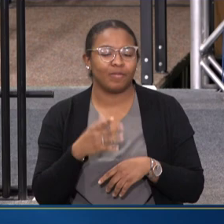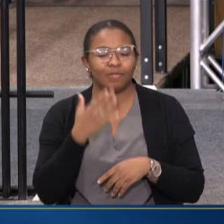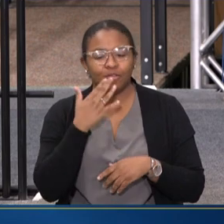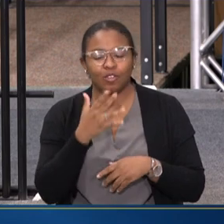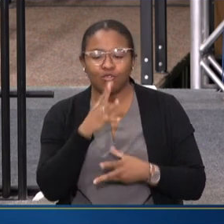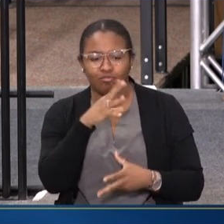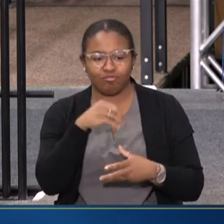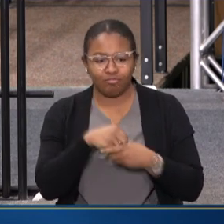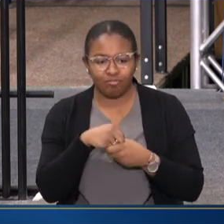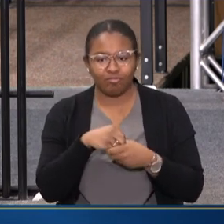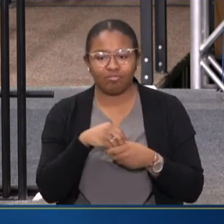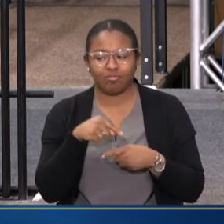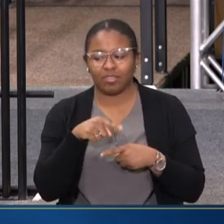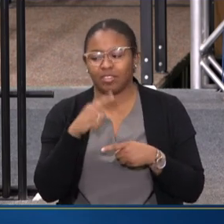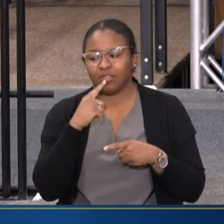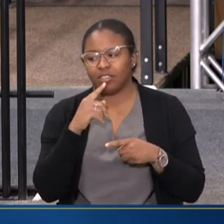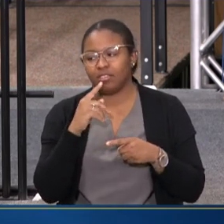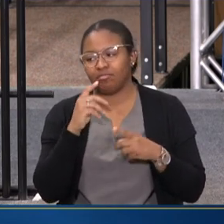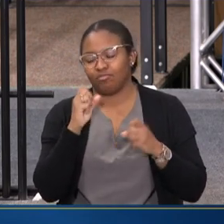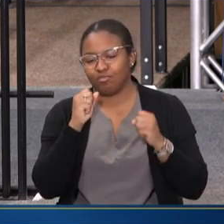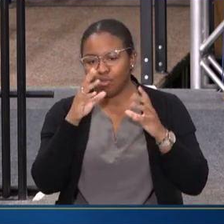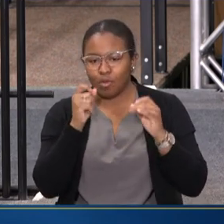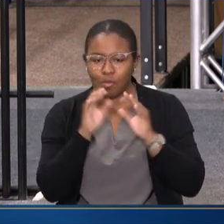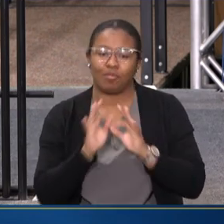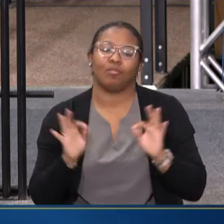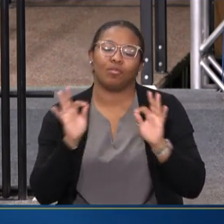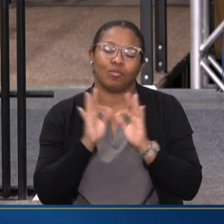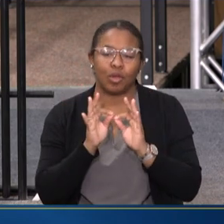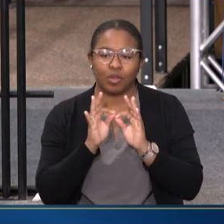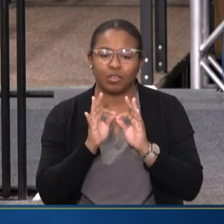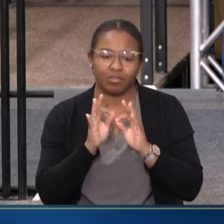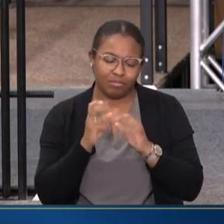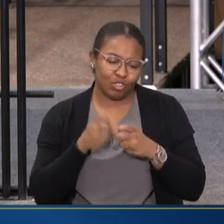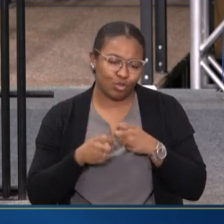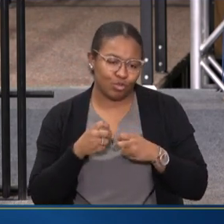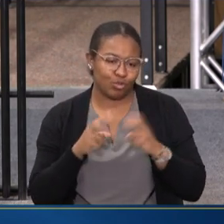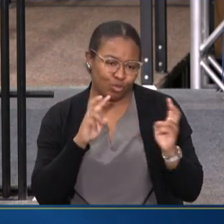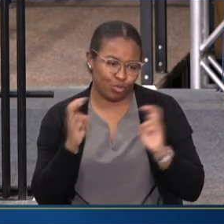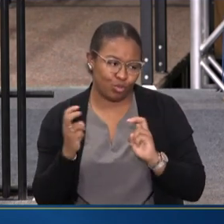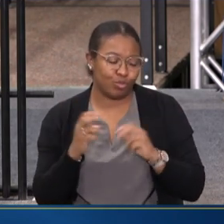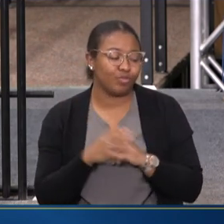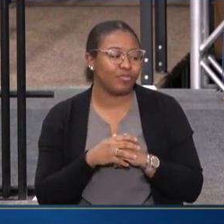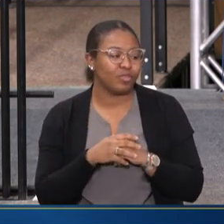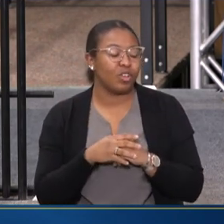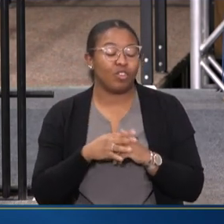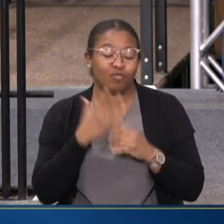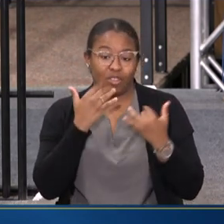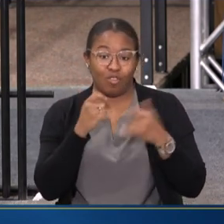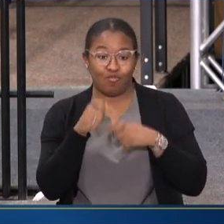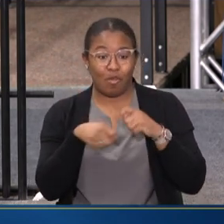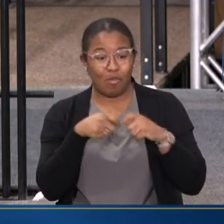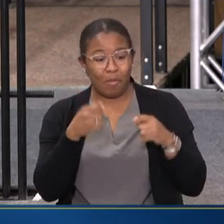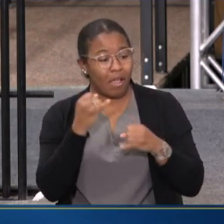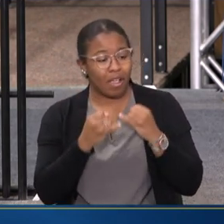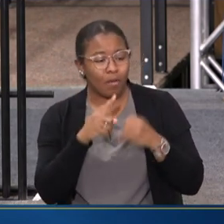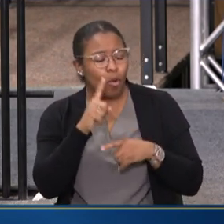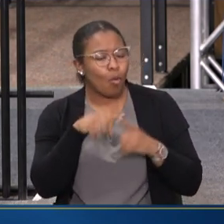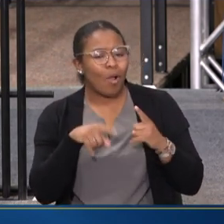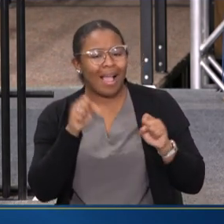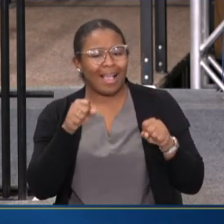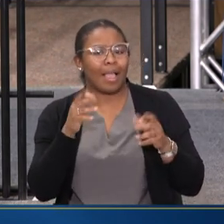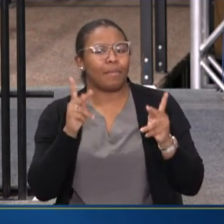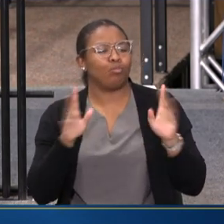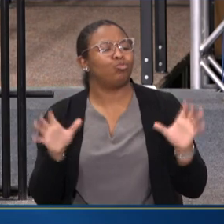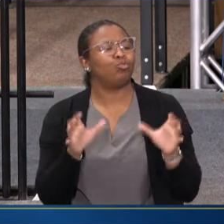A PART IN THIS INCREDIBLY IMPORTANT ISSUE. AND, CAROL, TO CLOSE US OUT, WHAT CAN PEOPLE DO? CAN YOU GIVE US